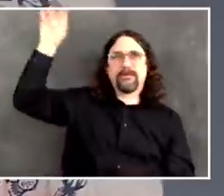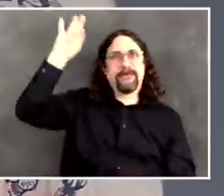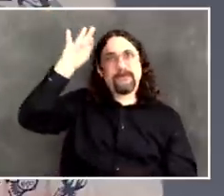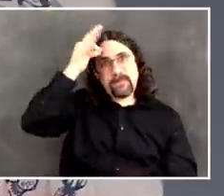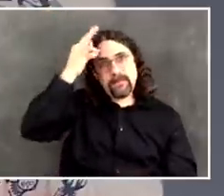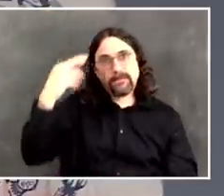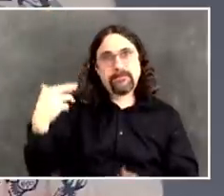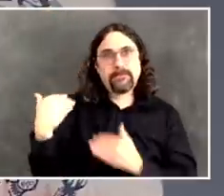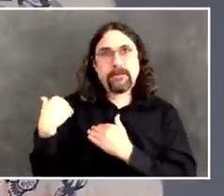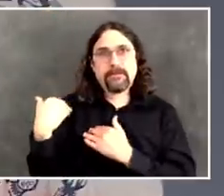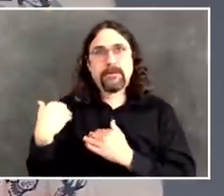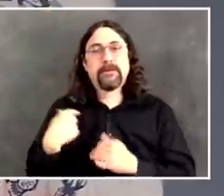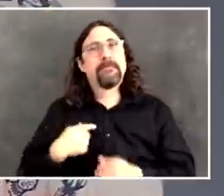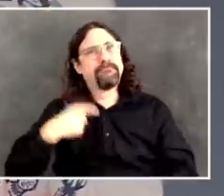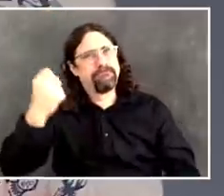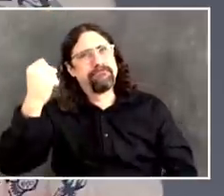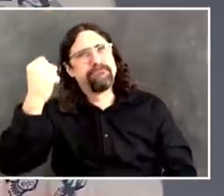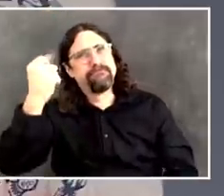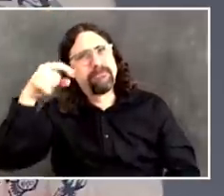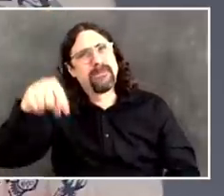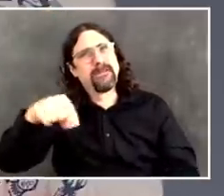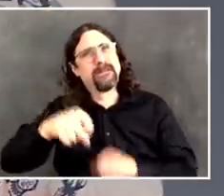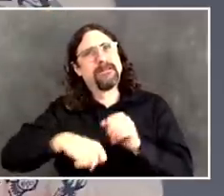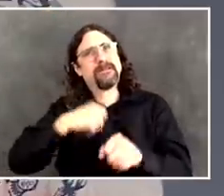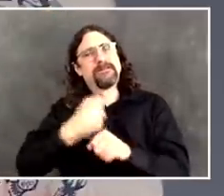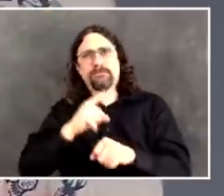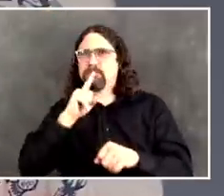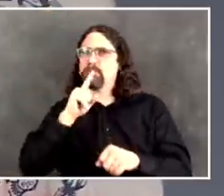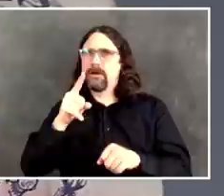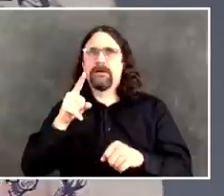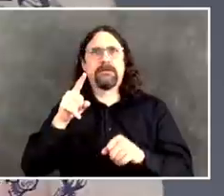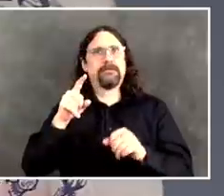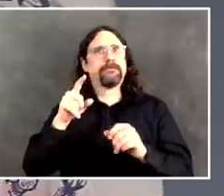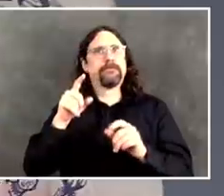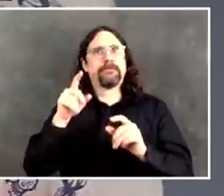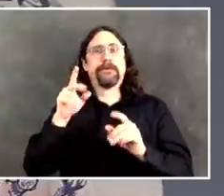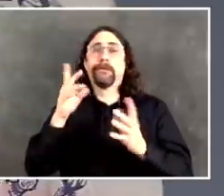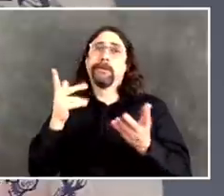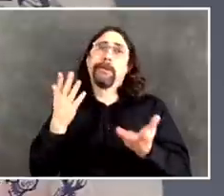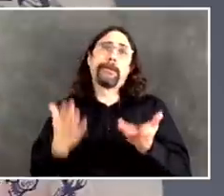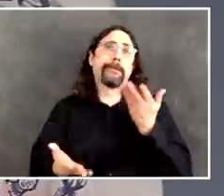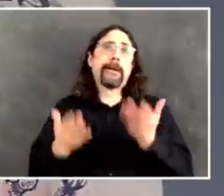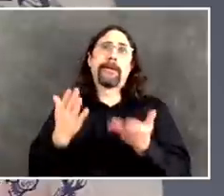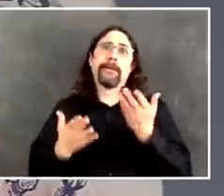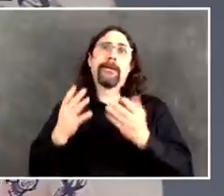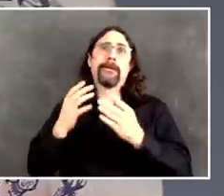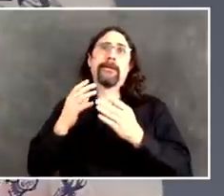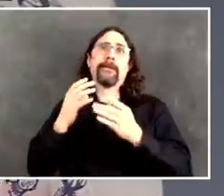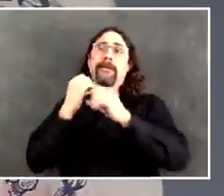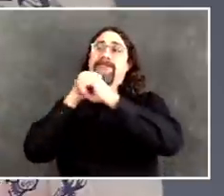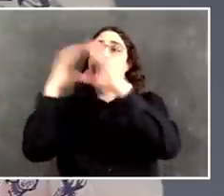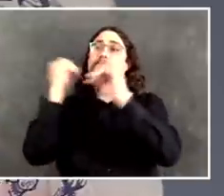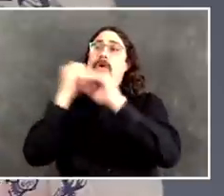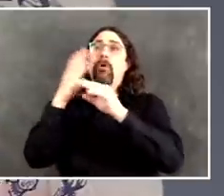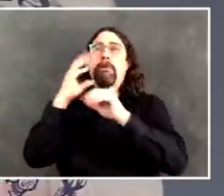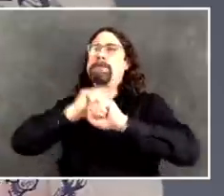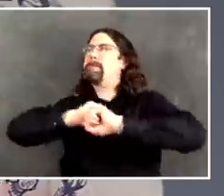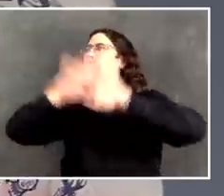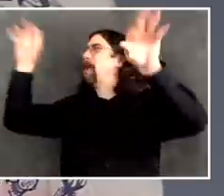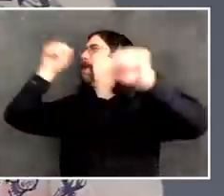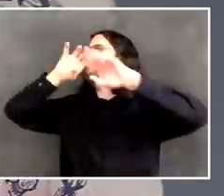clearly, the companies have to step up, but the federal government has to step up, too. Bridget from WNYC is up next. Bridget.